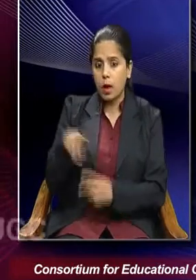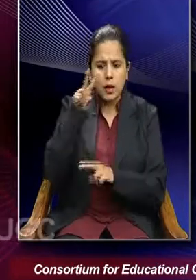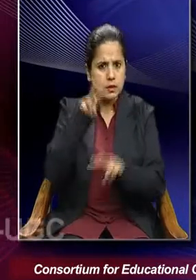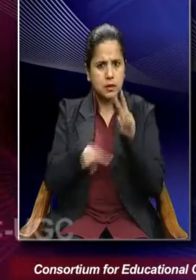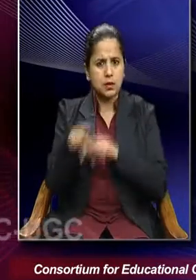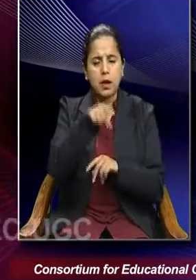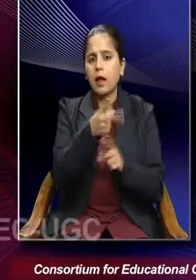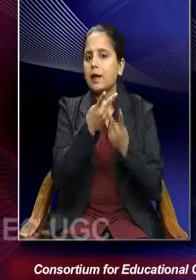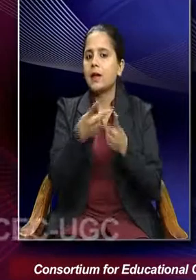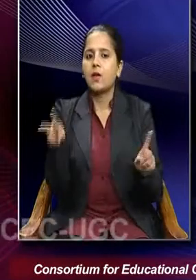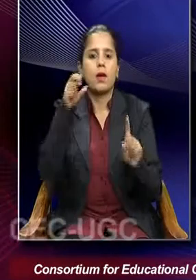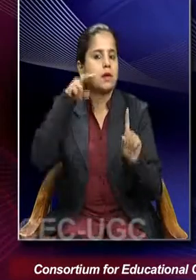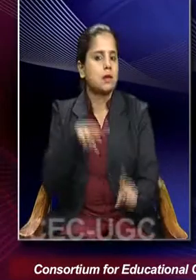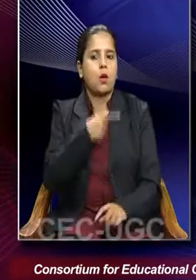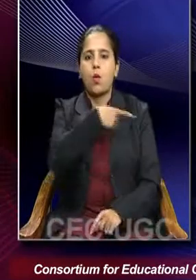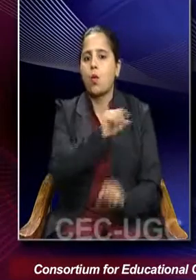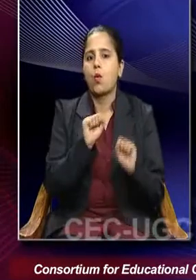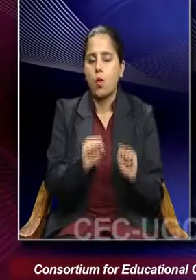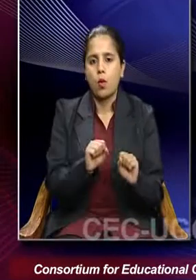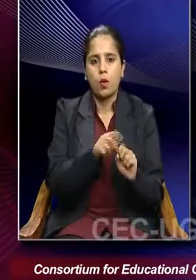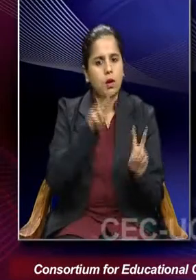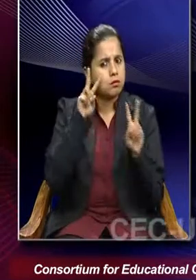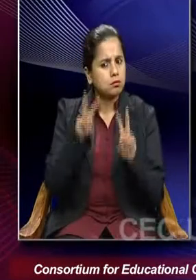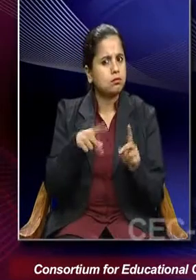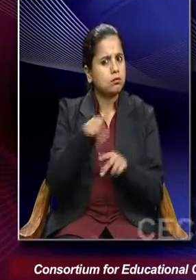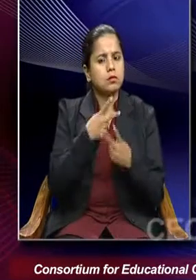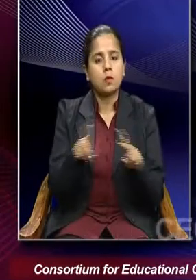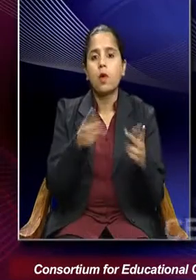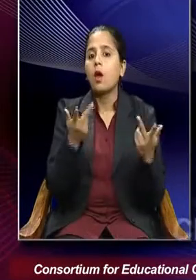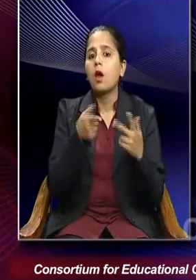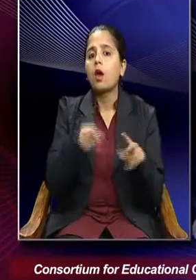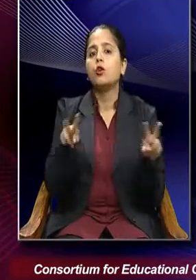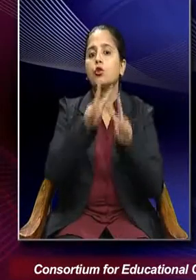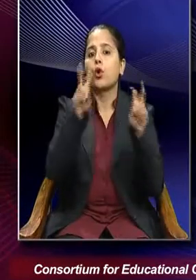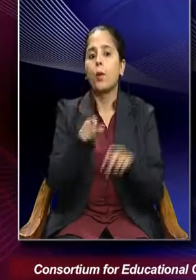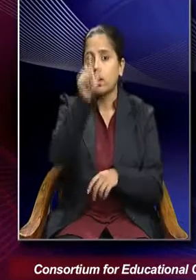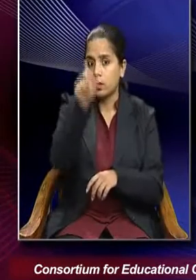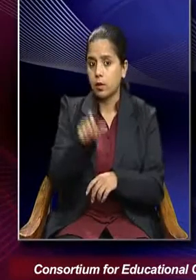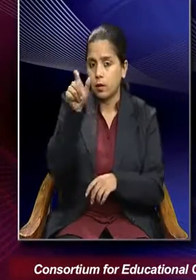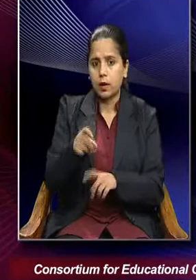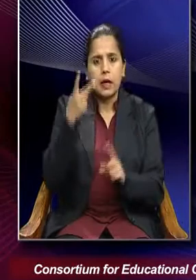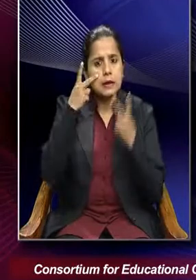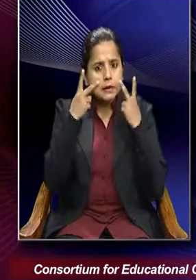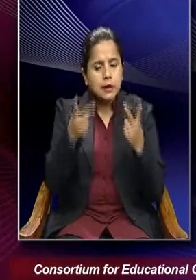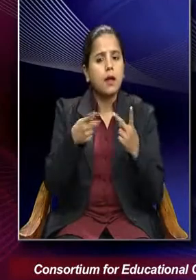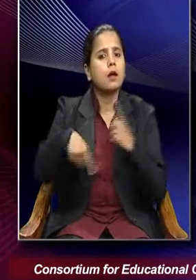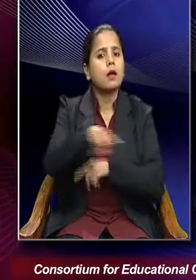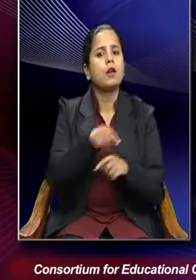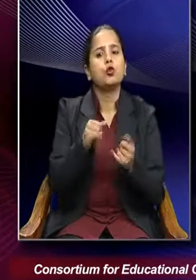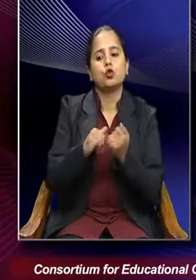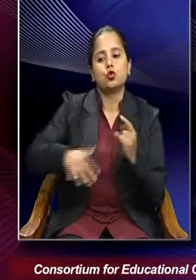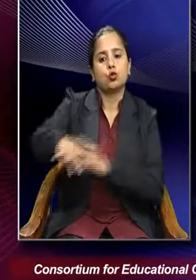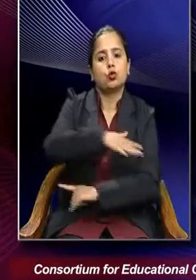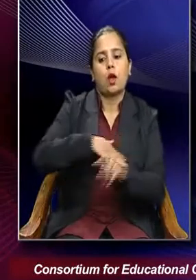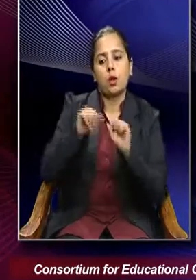it differently because it is the context in which an individual looks into the society.